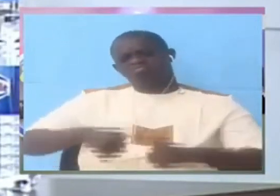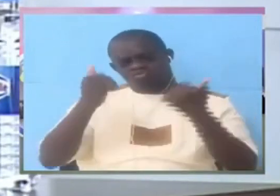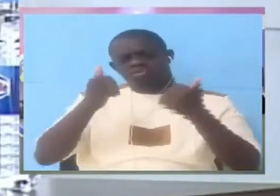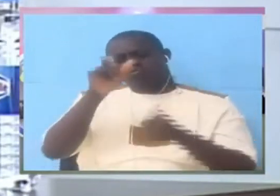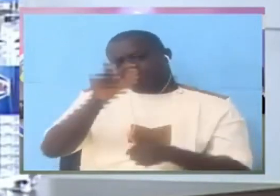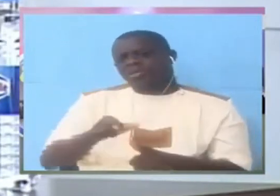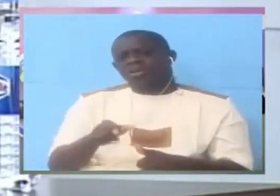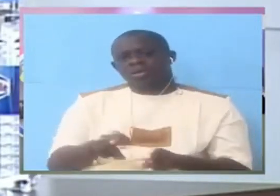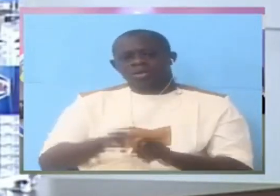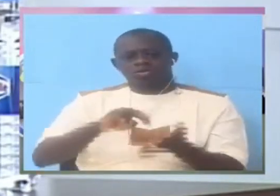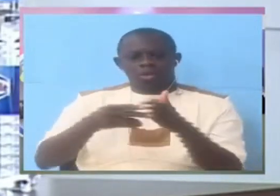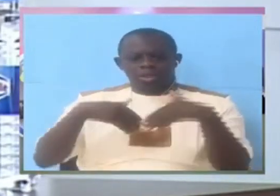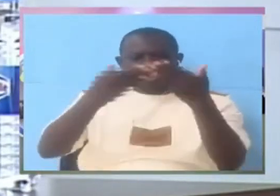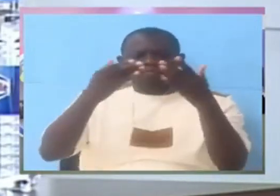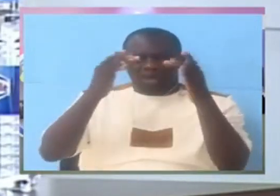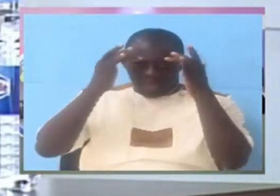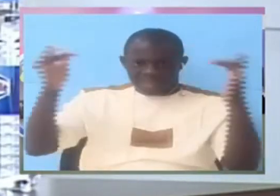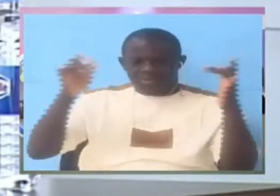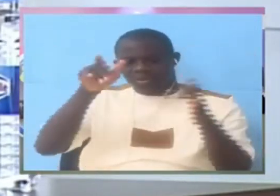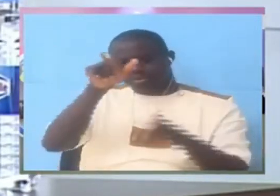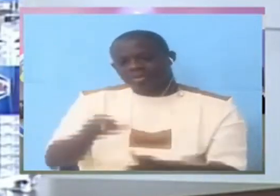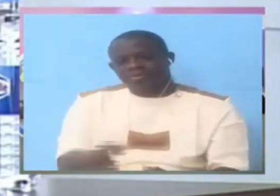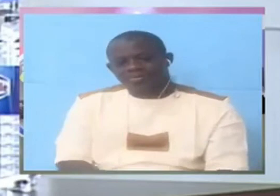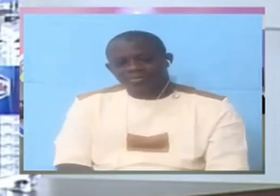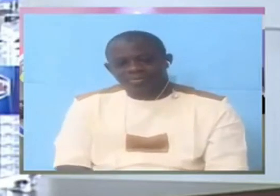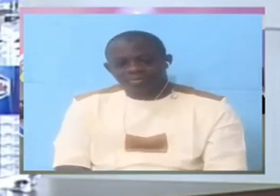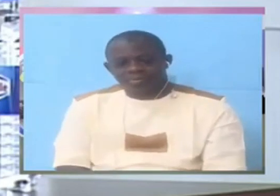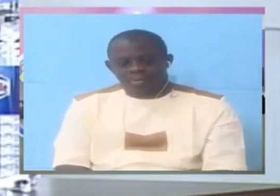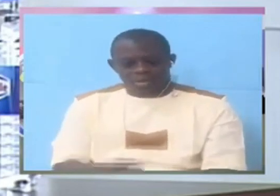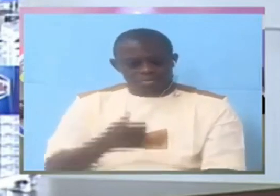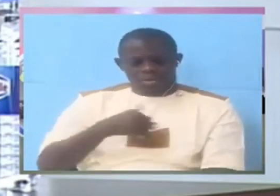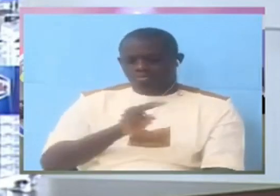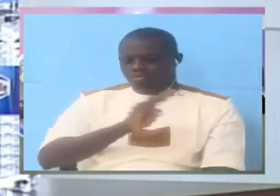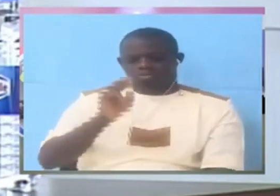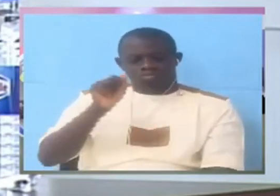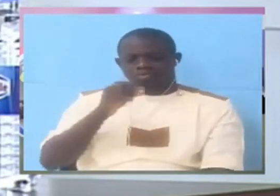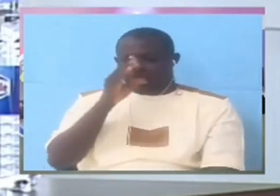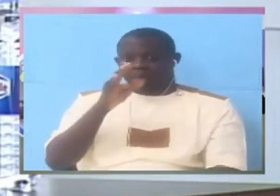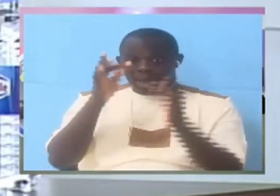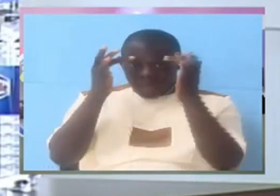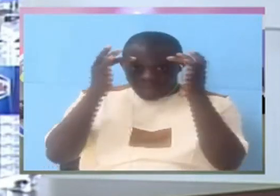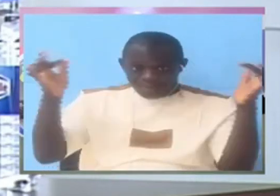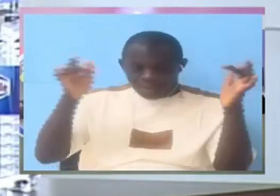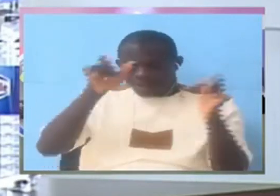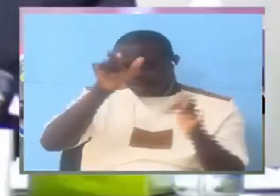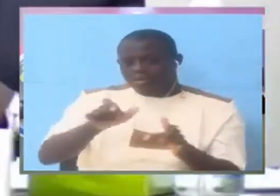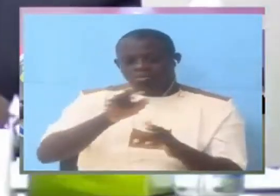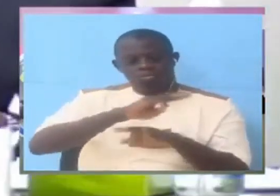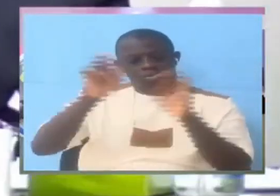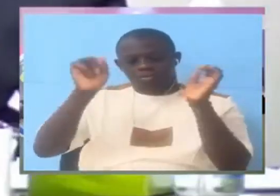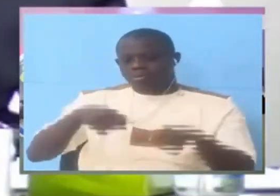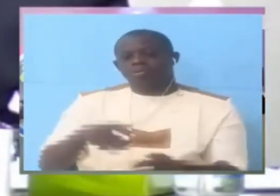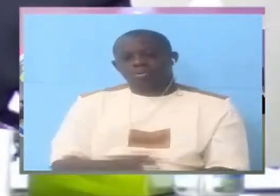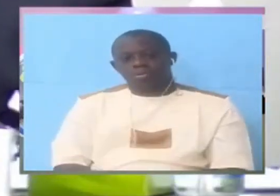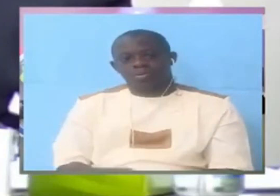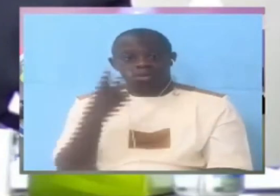That gives him expertise I cannot say he's an expert But he's very good You see you guys